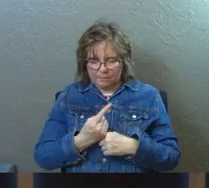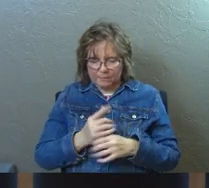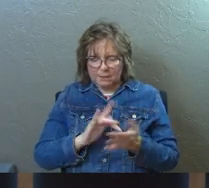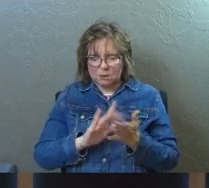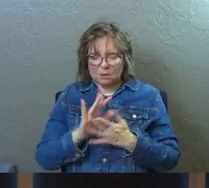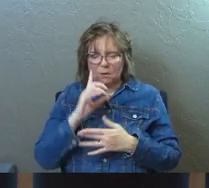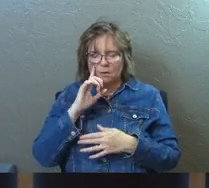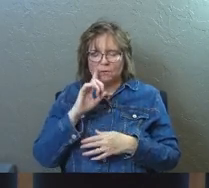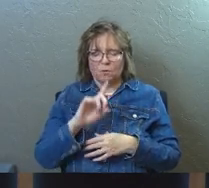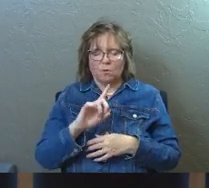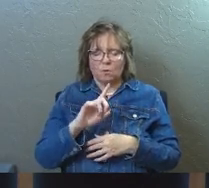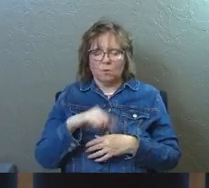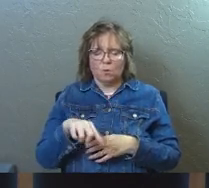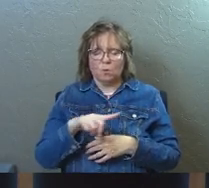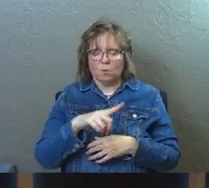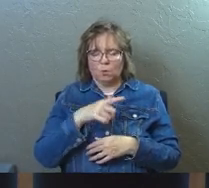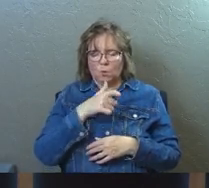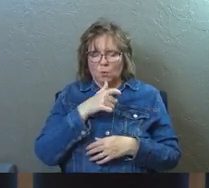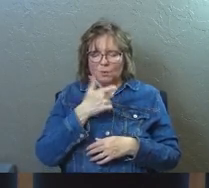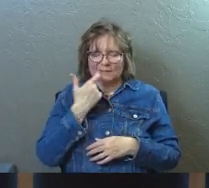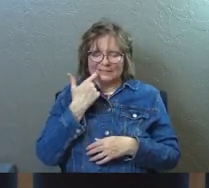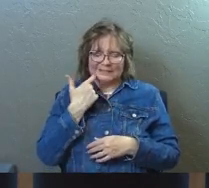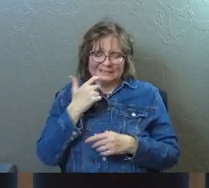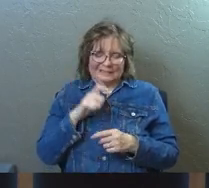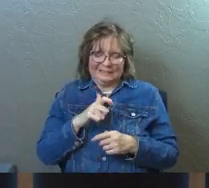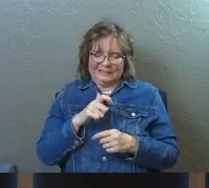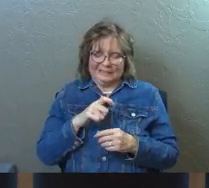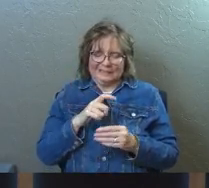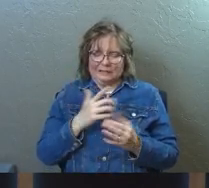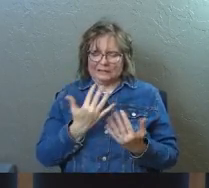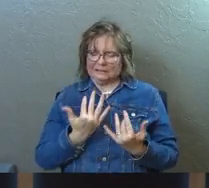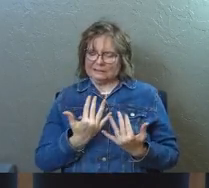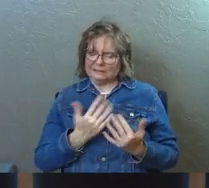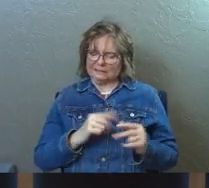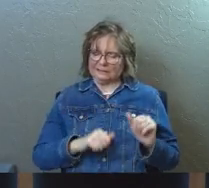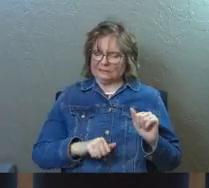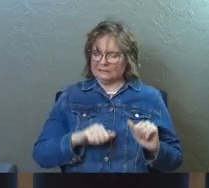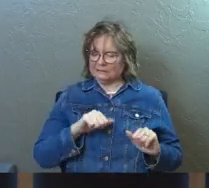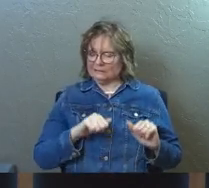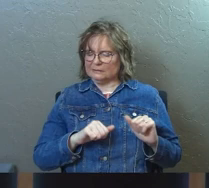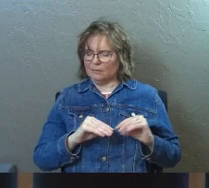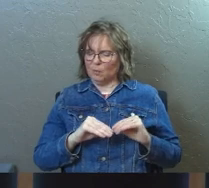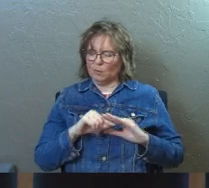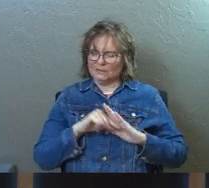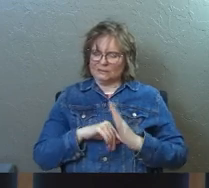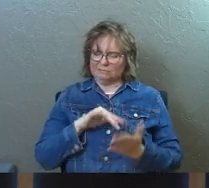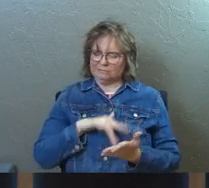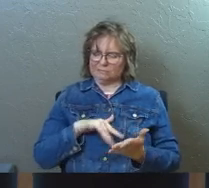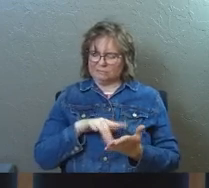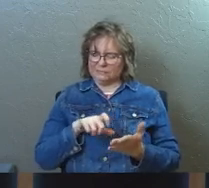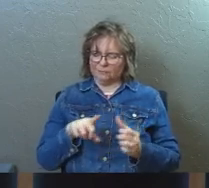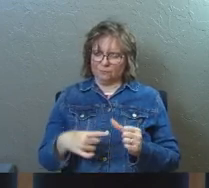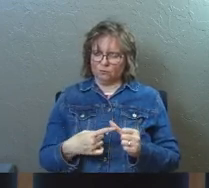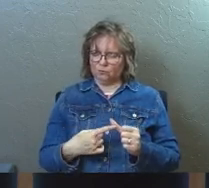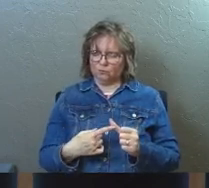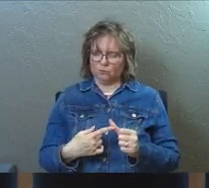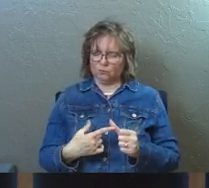And Jesus, for those of us, God, that just need to take a few more steps with you, just go a little bit deeper on this stuff.